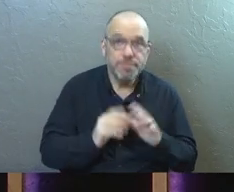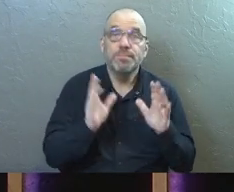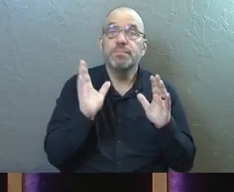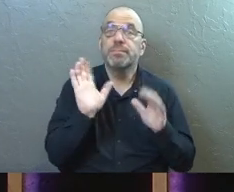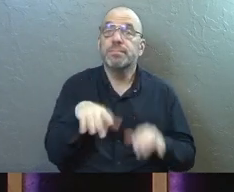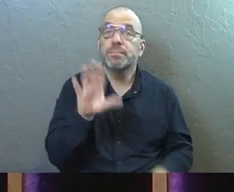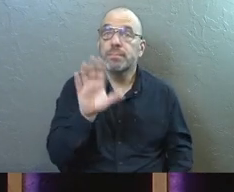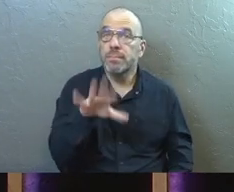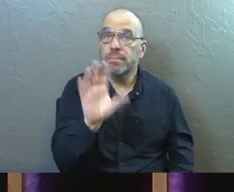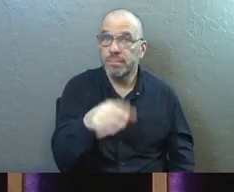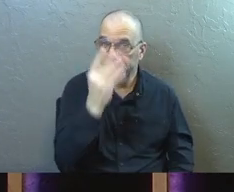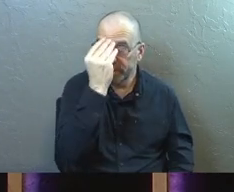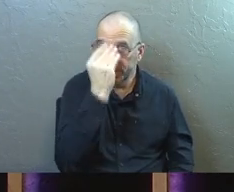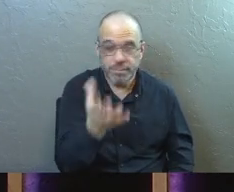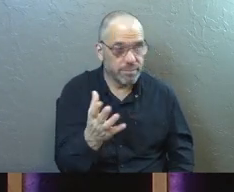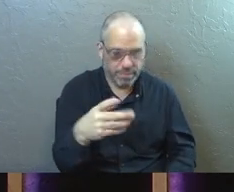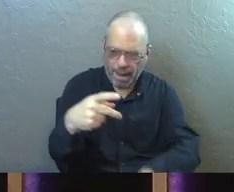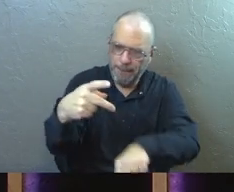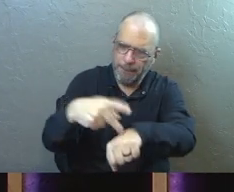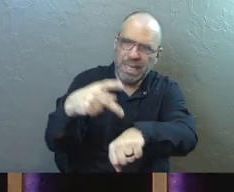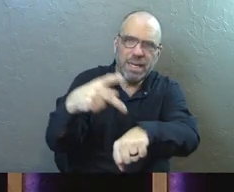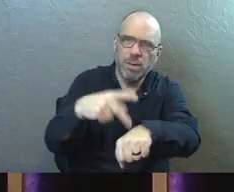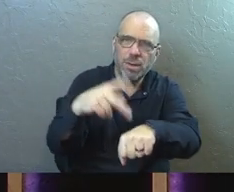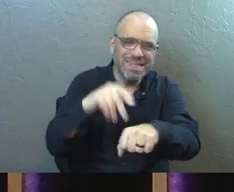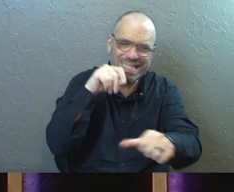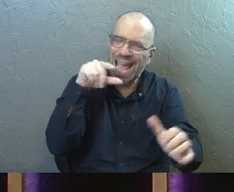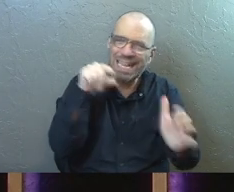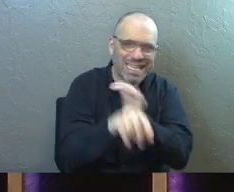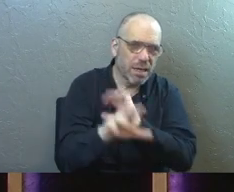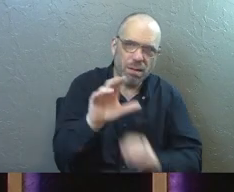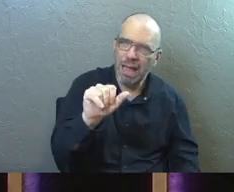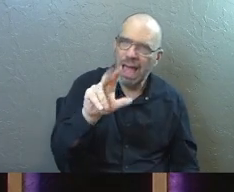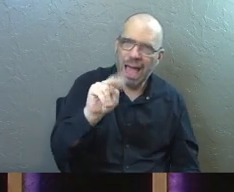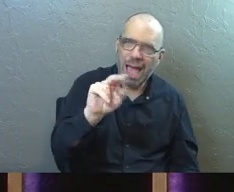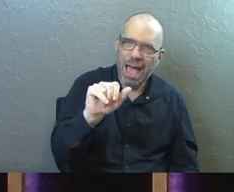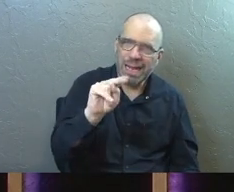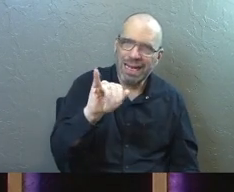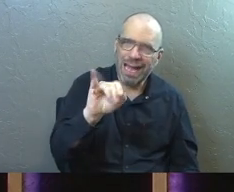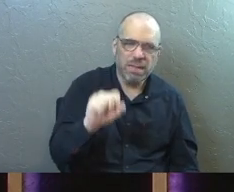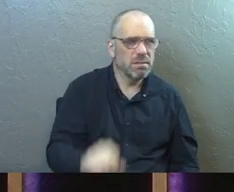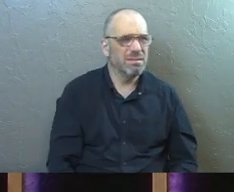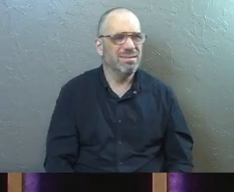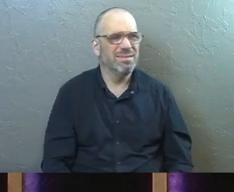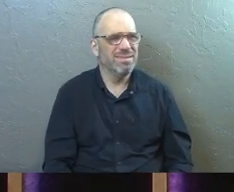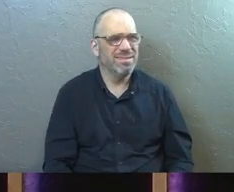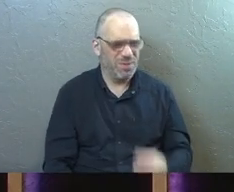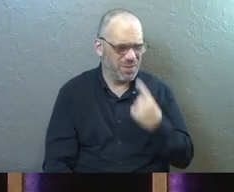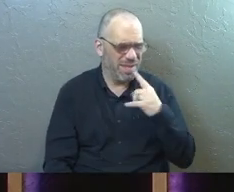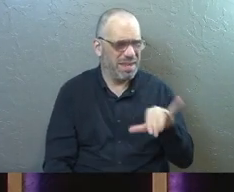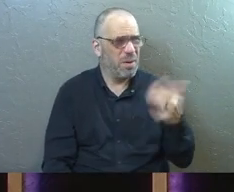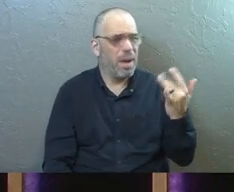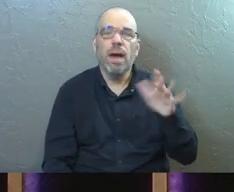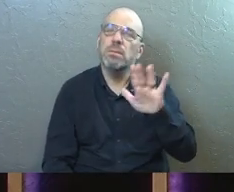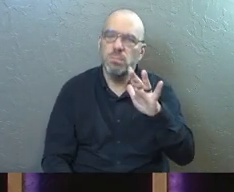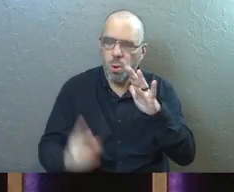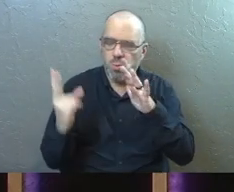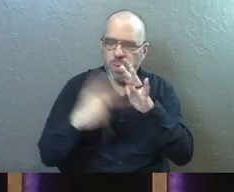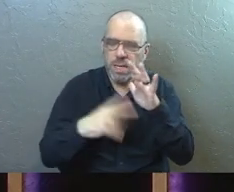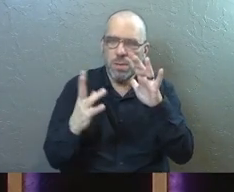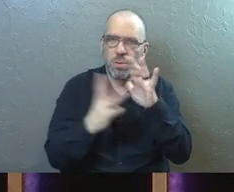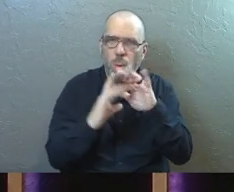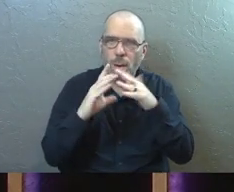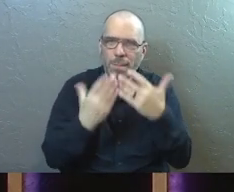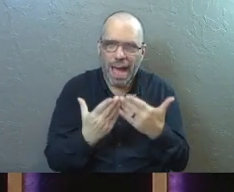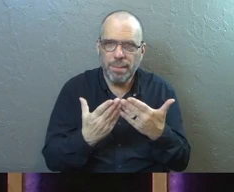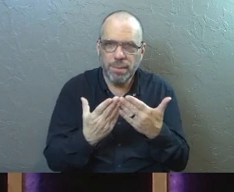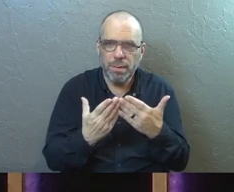Also, want you to know Peter did not kill him. It sounds like a weird thing to say, but just read your Bible carefully.